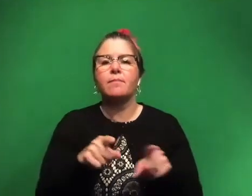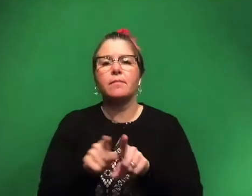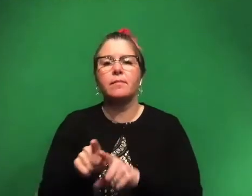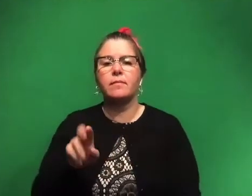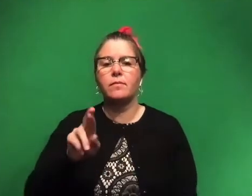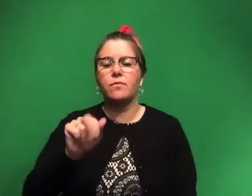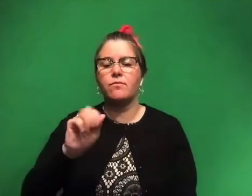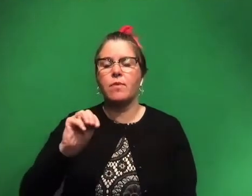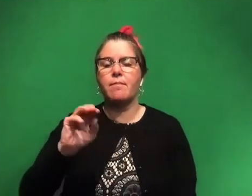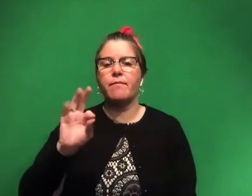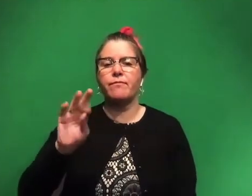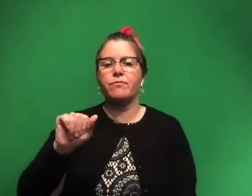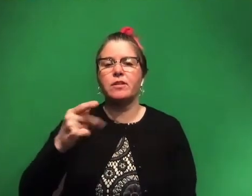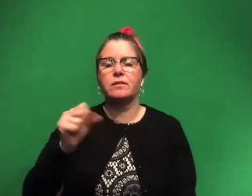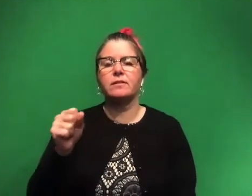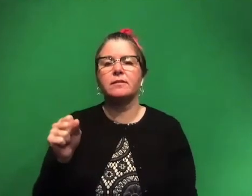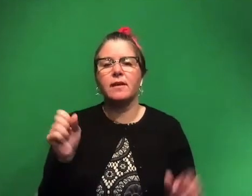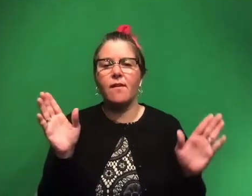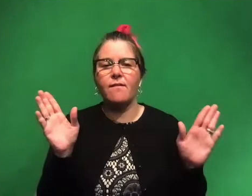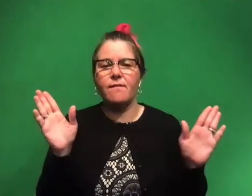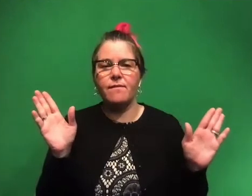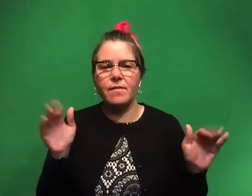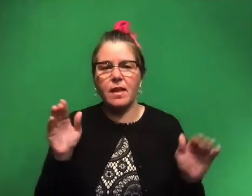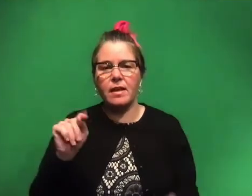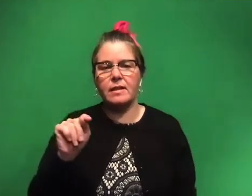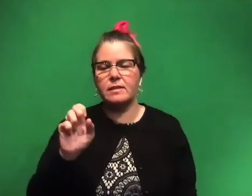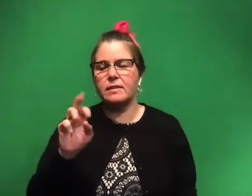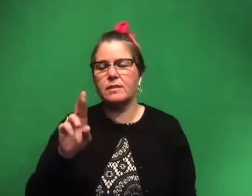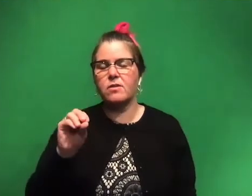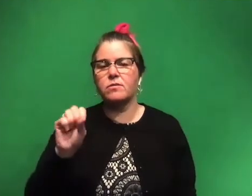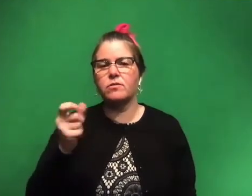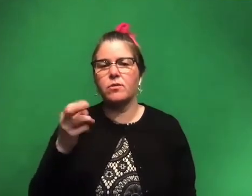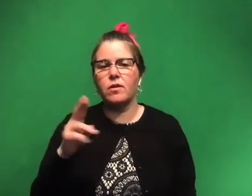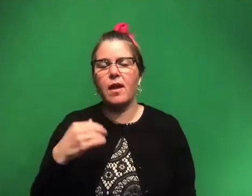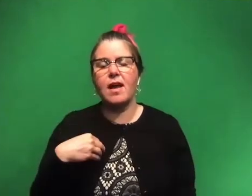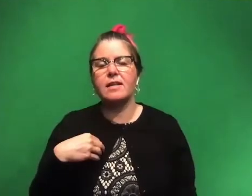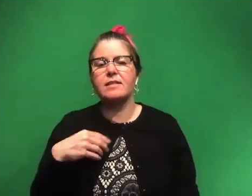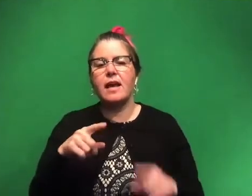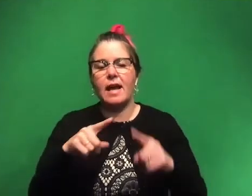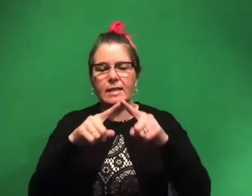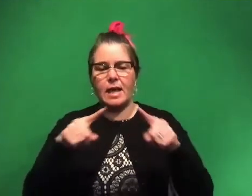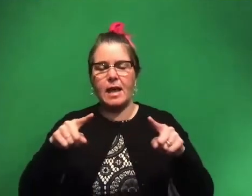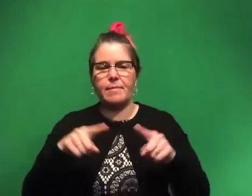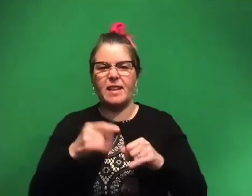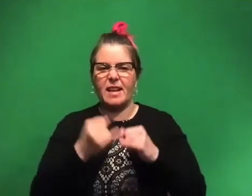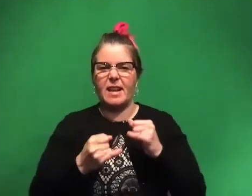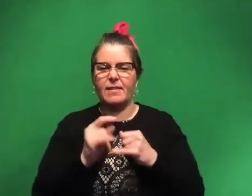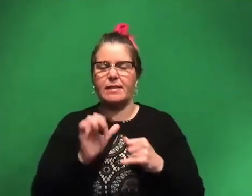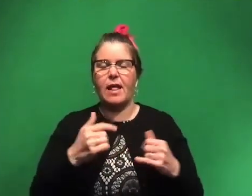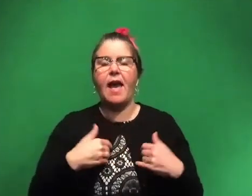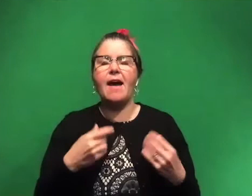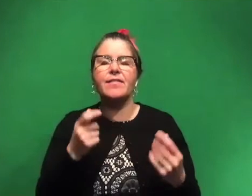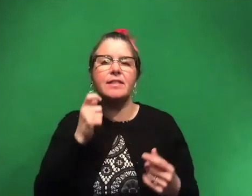rampharenchus, which is this flying pterosaur has a little diamond at the end of its tail because we have soft tissue